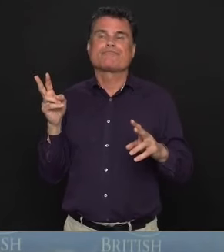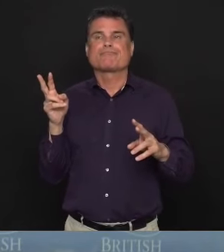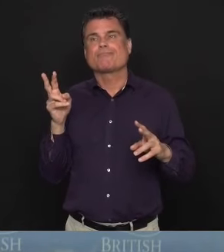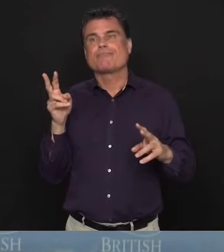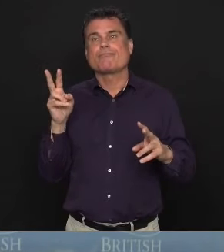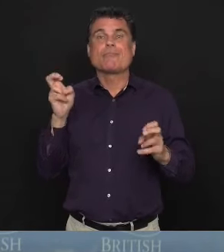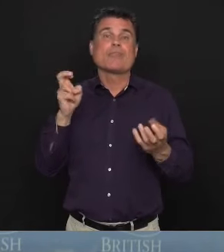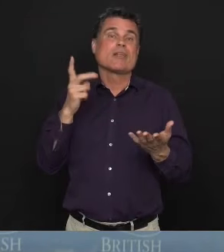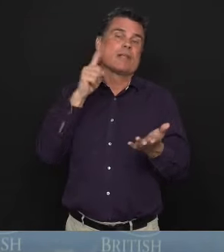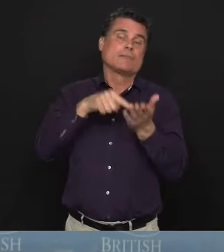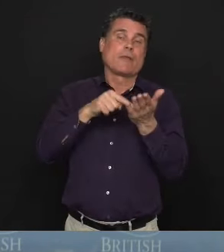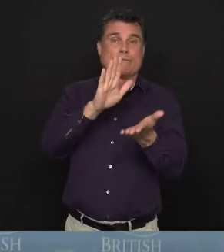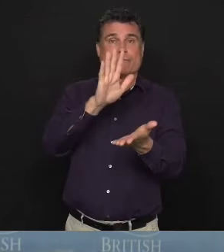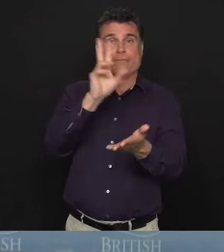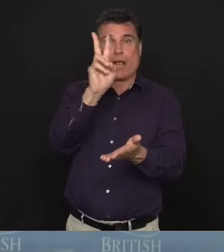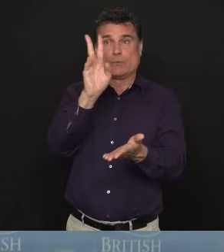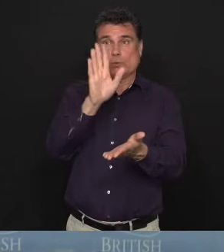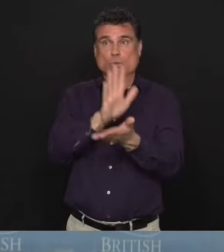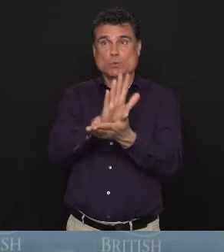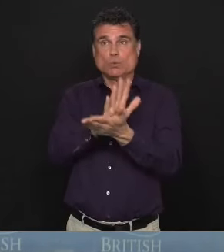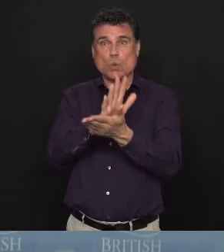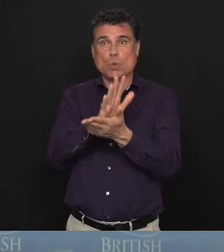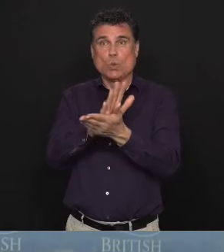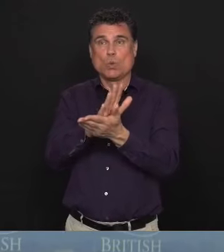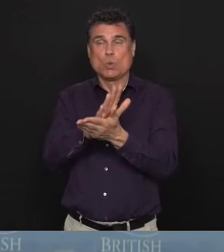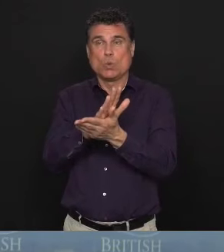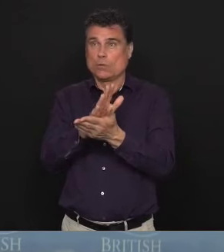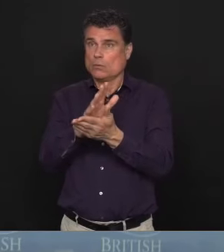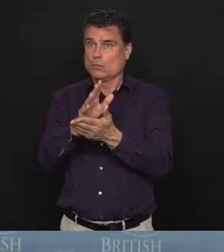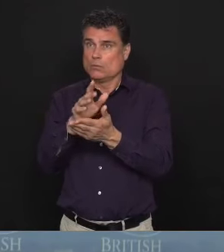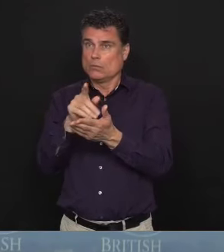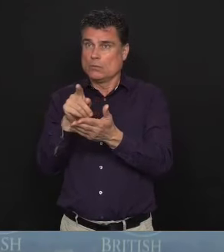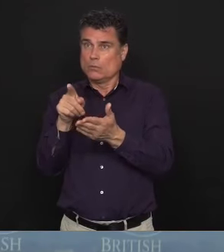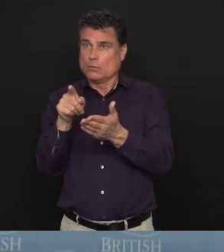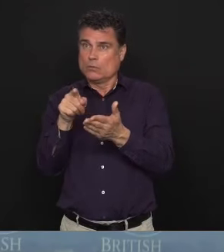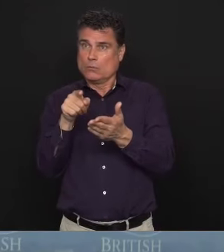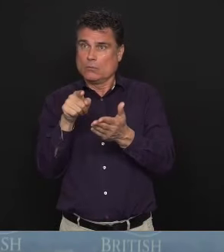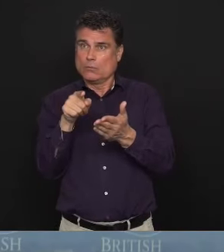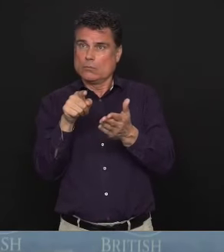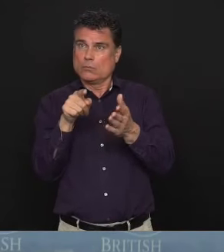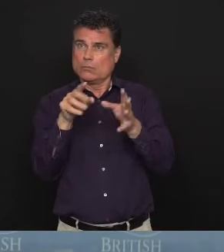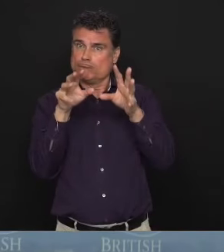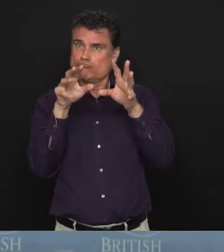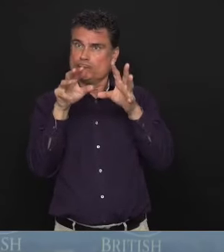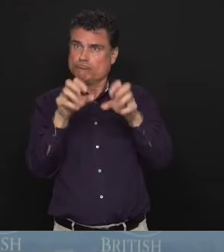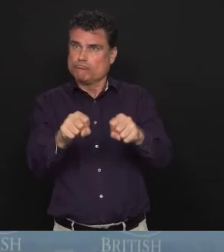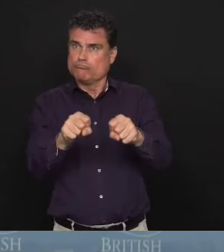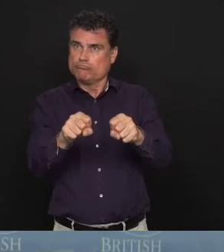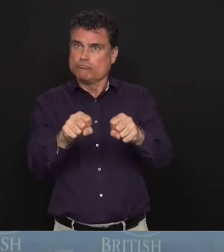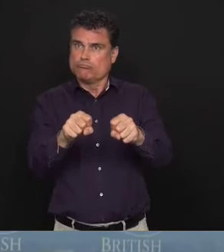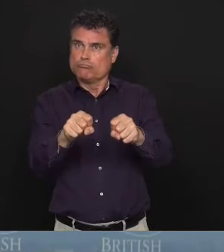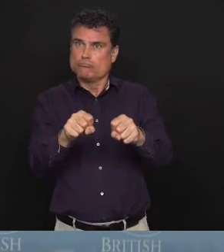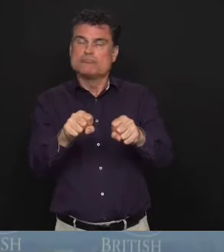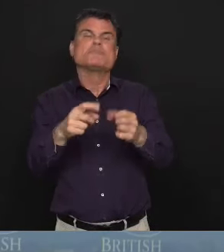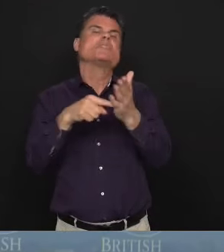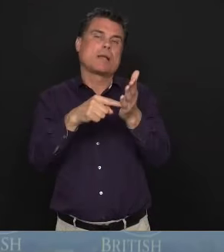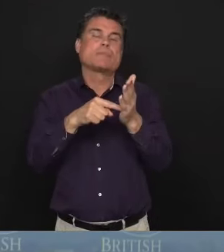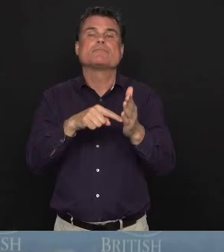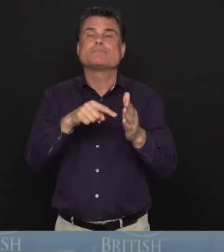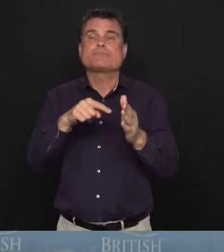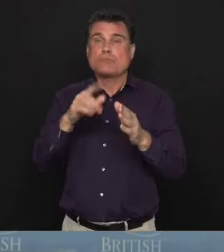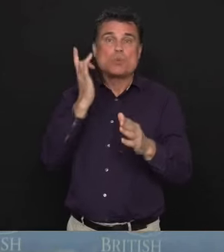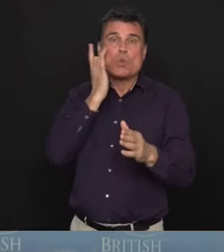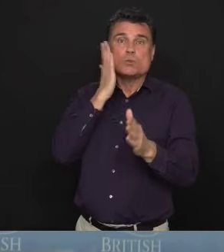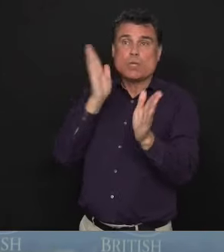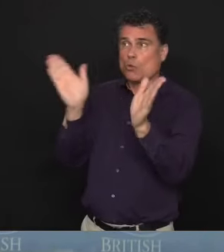a school, especially considering the fact that there are, you know, hotel rooms available for the homeless population.